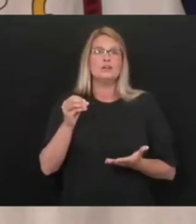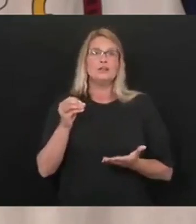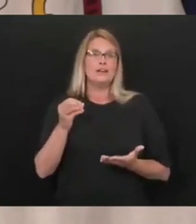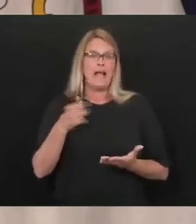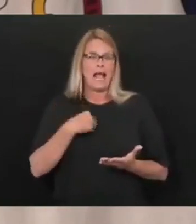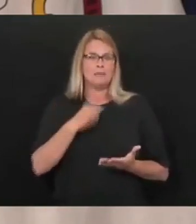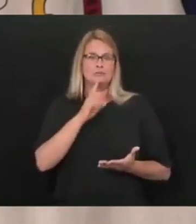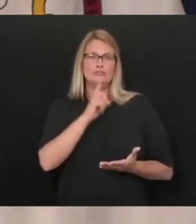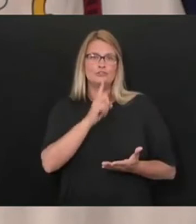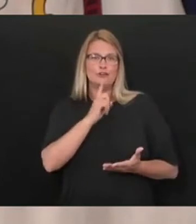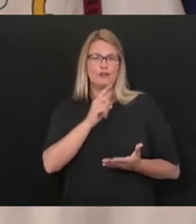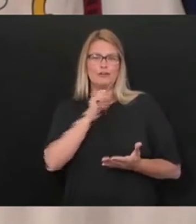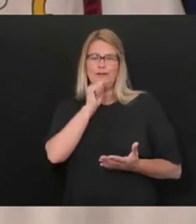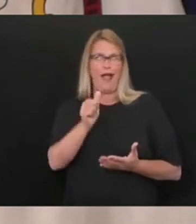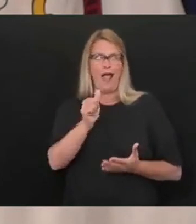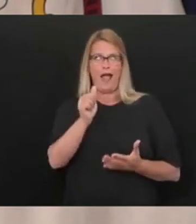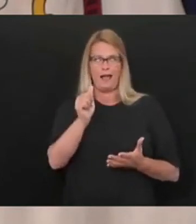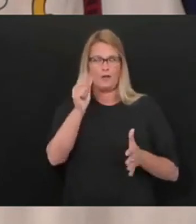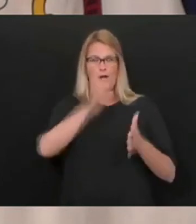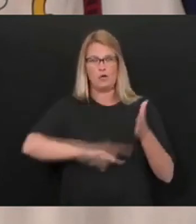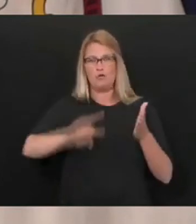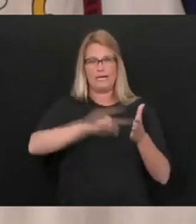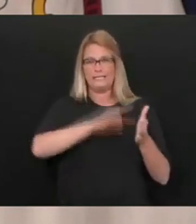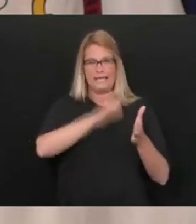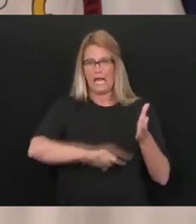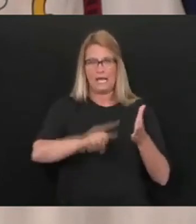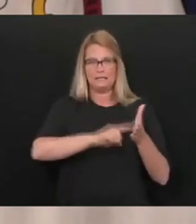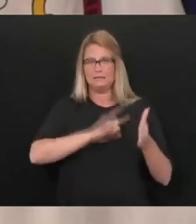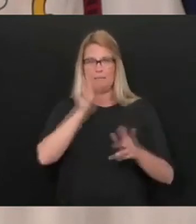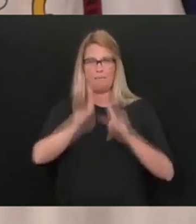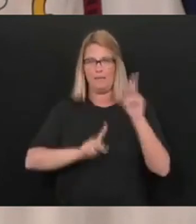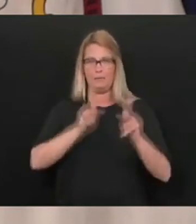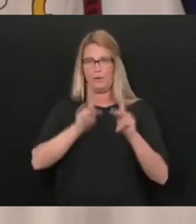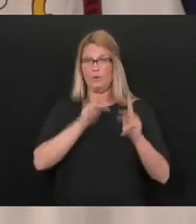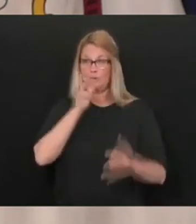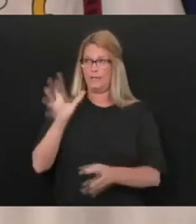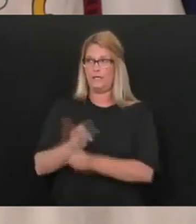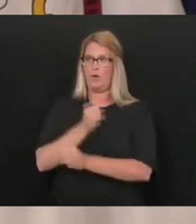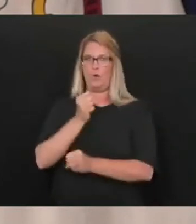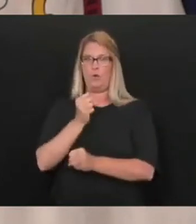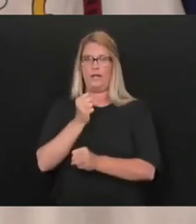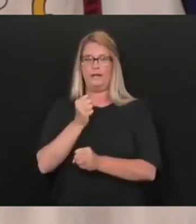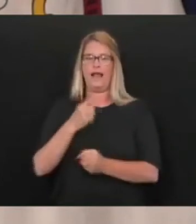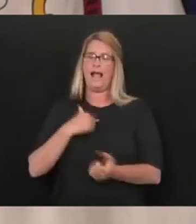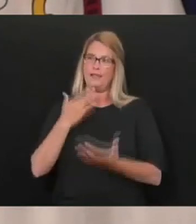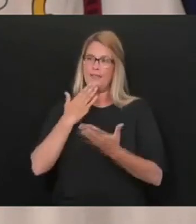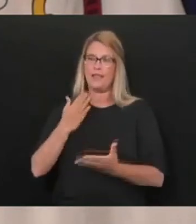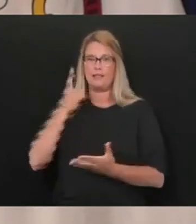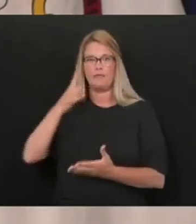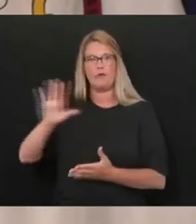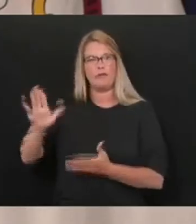I'm surely not going to be one of those naysayers. And I'm going to be one that appreciates them and thanks them for their service.